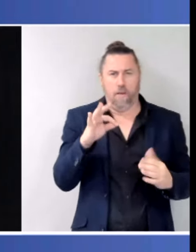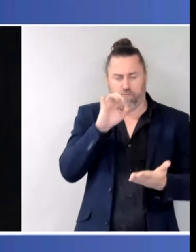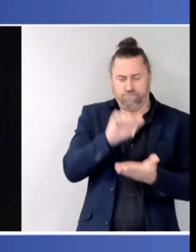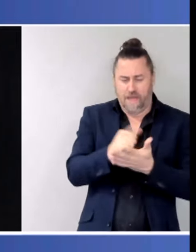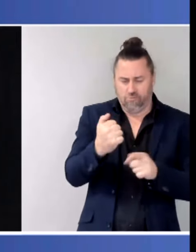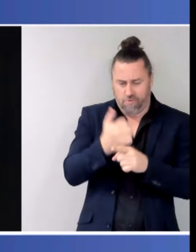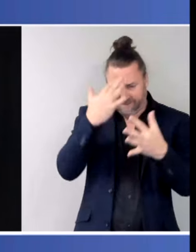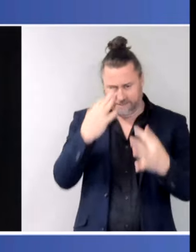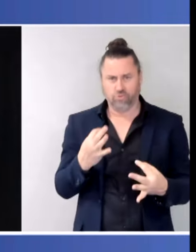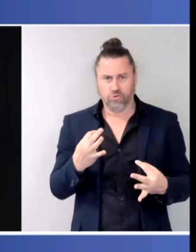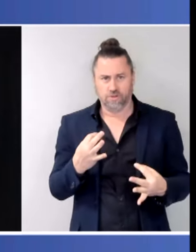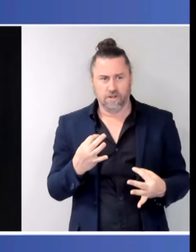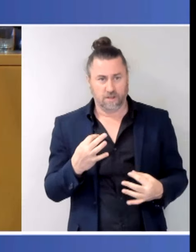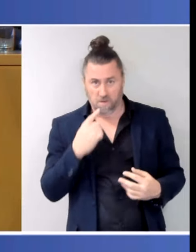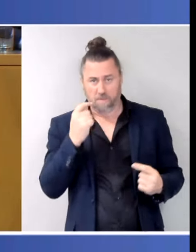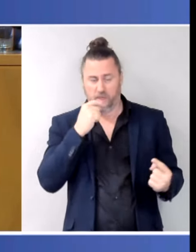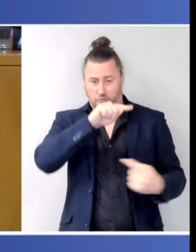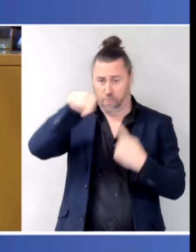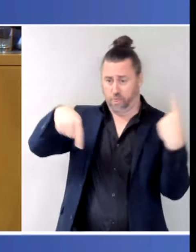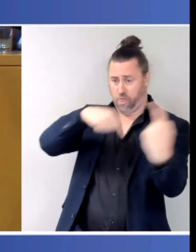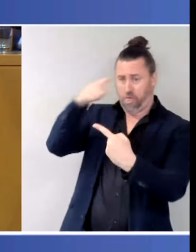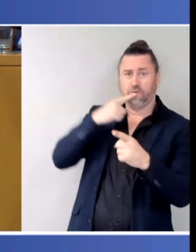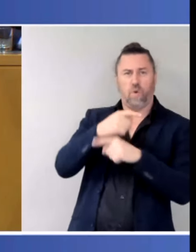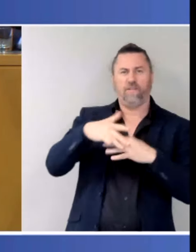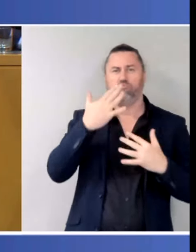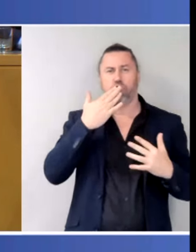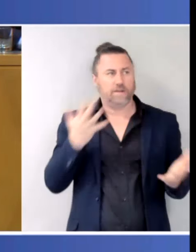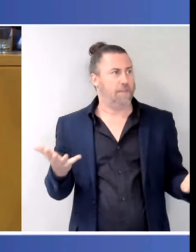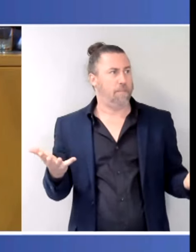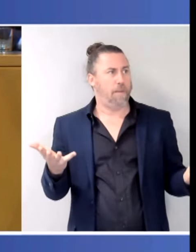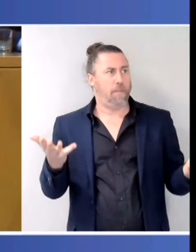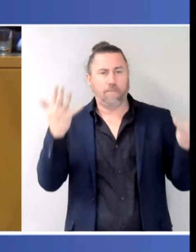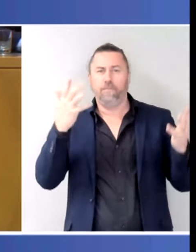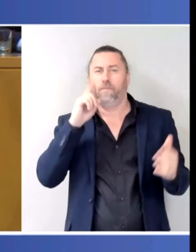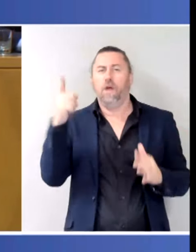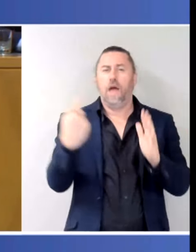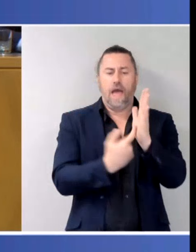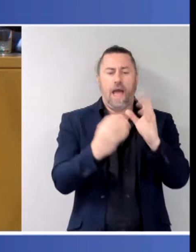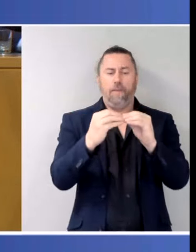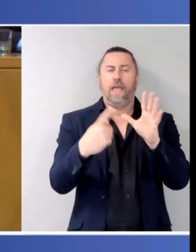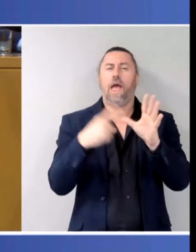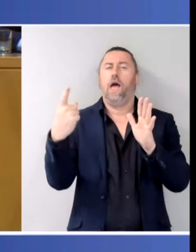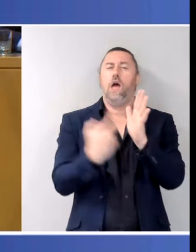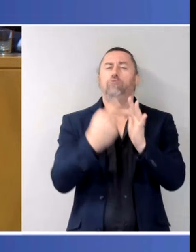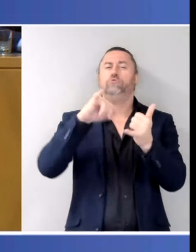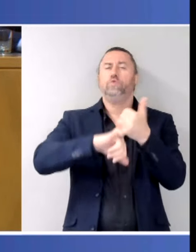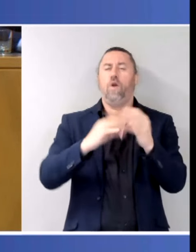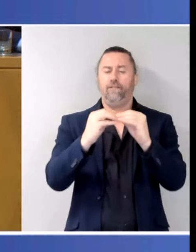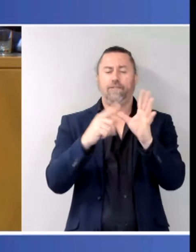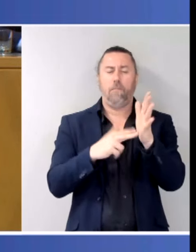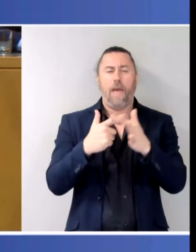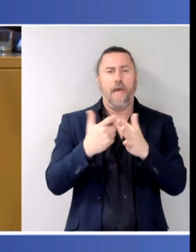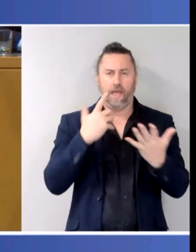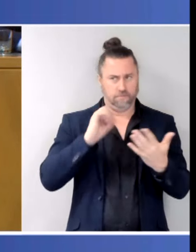growing debate like this? Look, the Reserve Bank undertake its work. They do so independently of